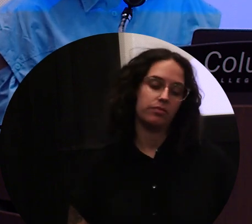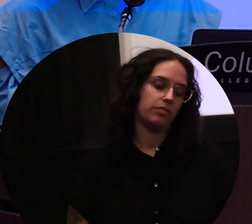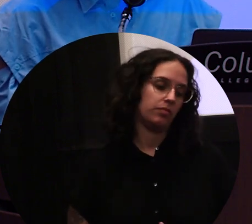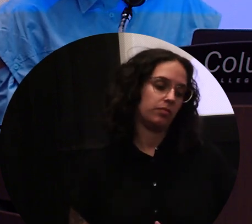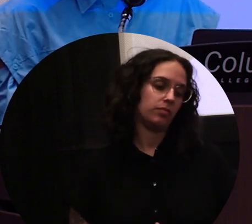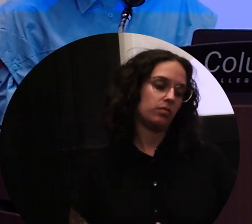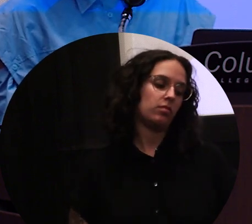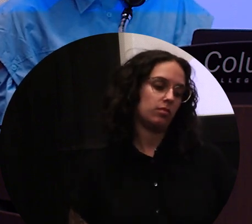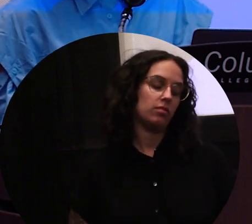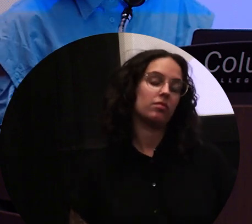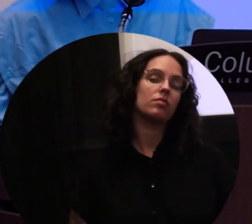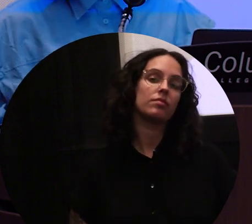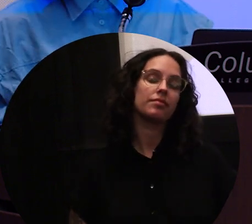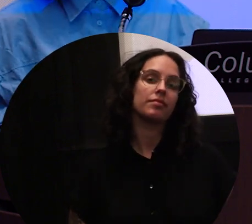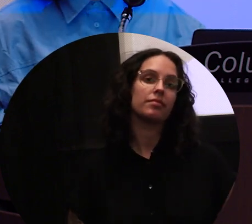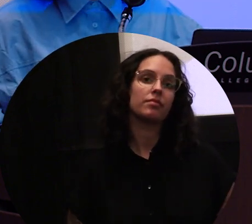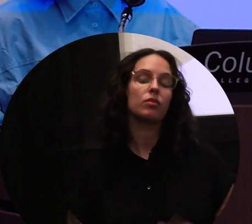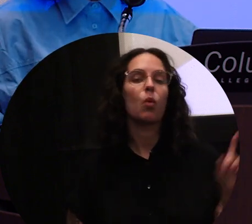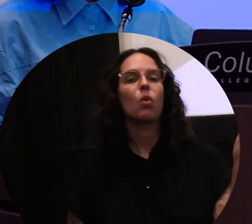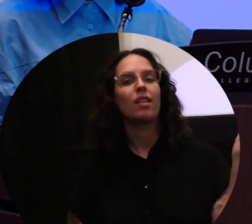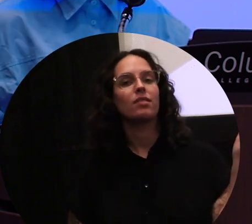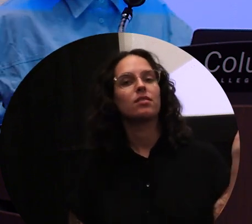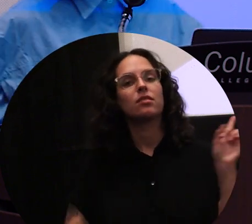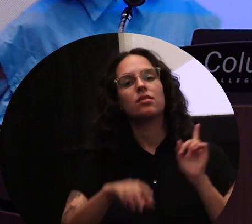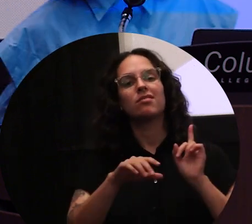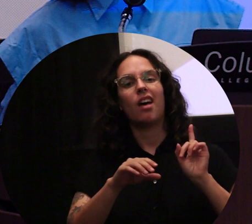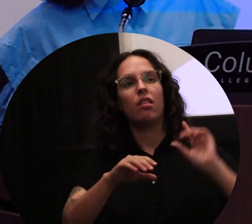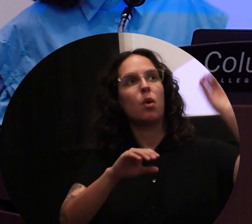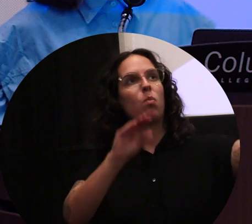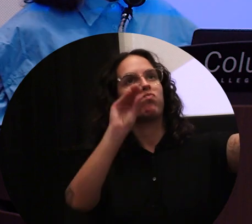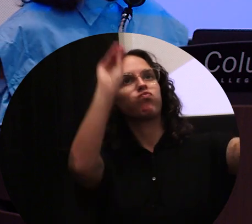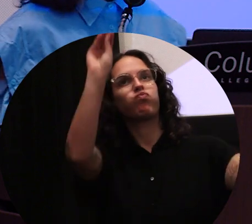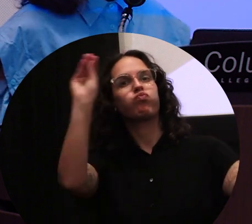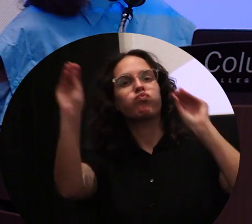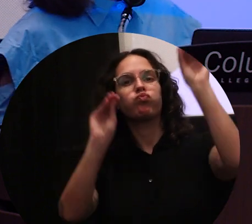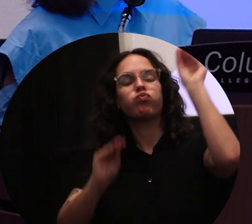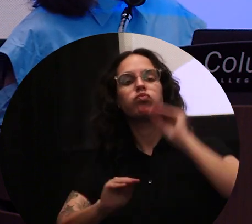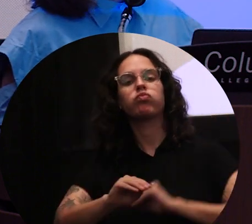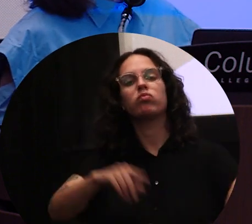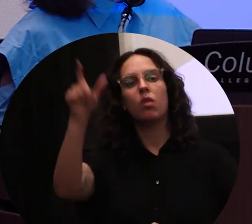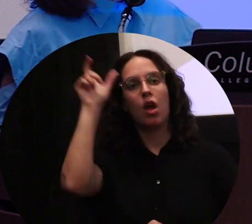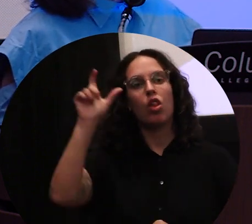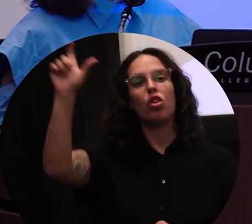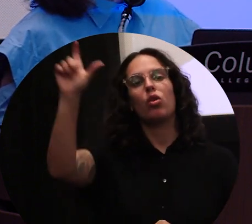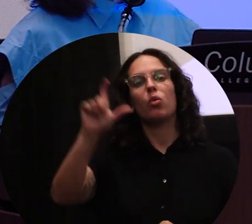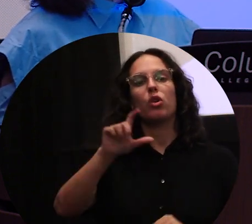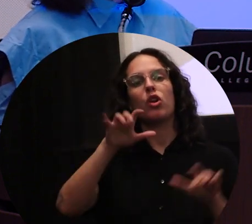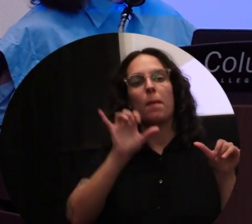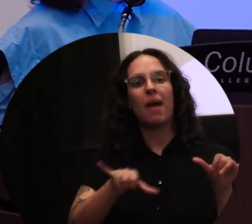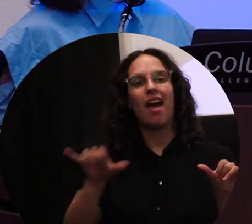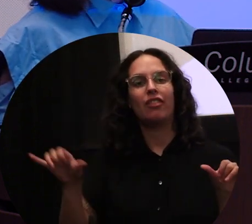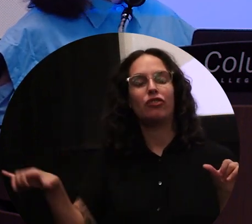one point about this, this is so this is like a lunar pattern that I put together. And this is based after